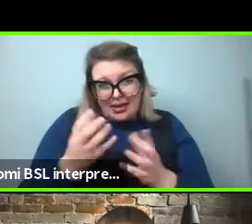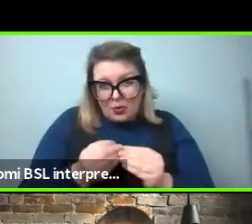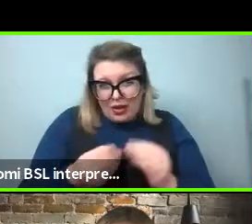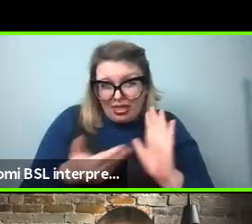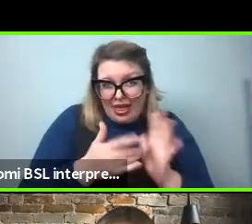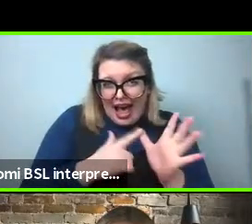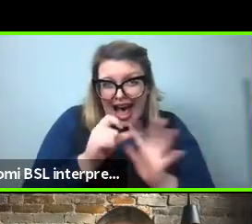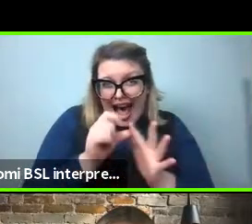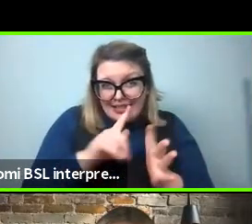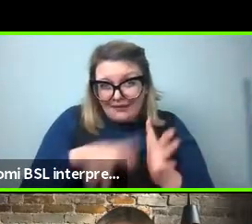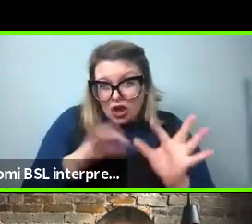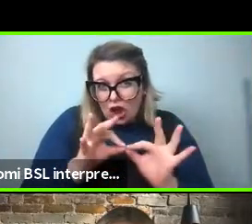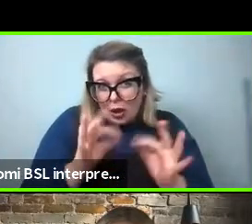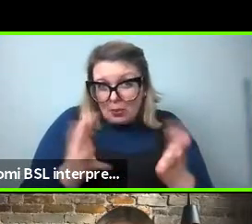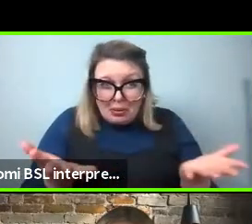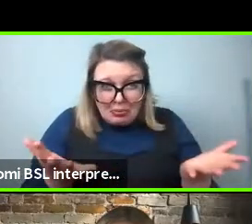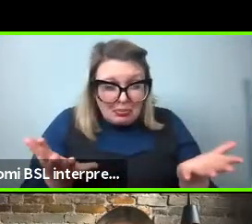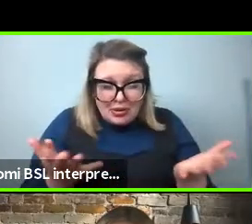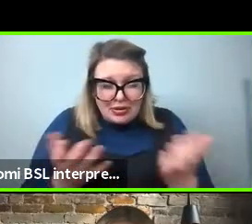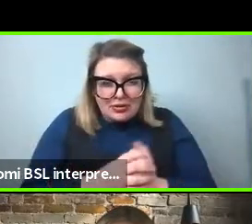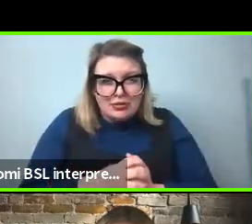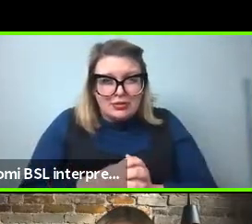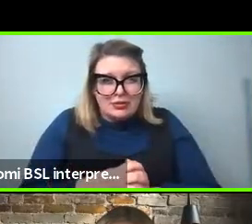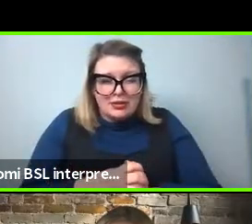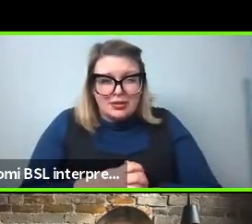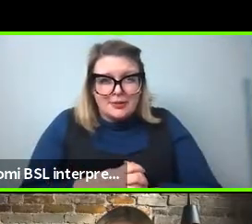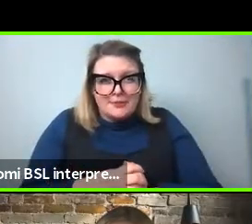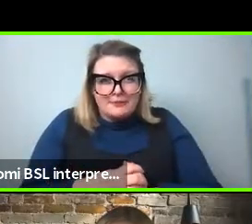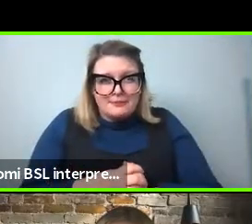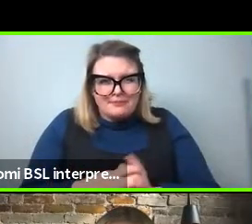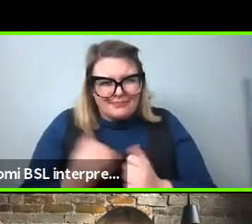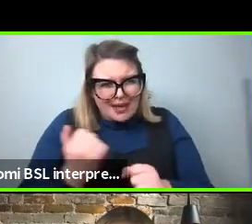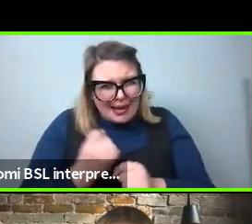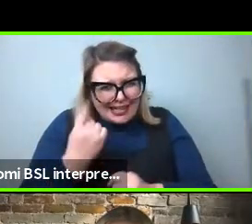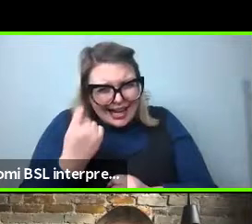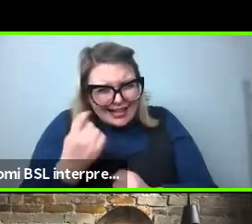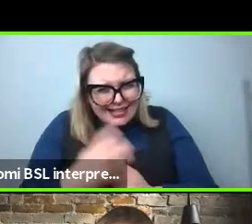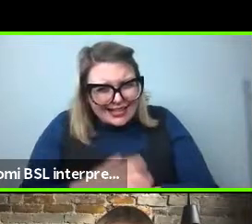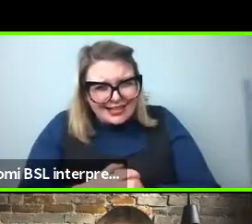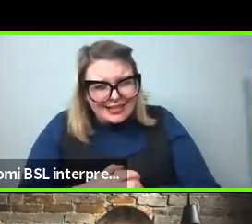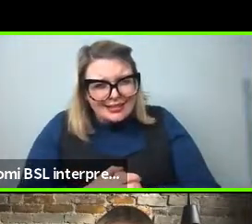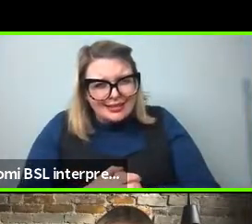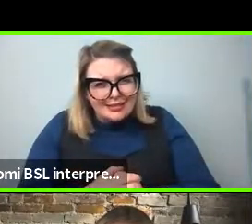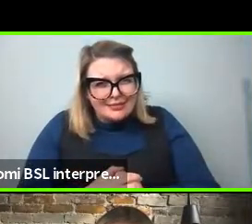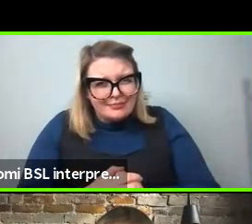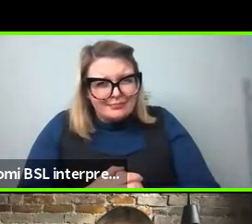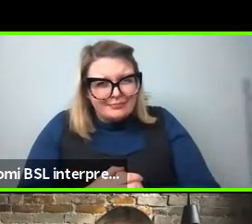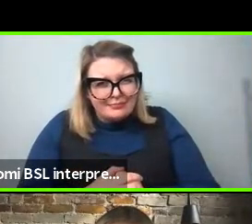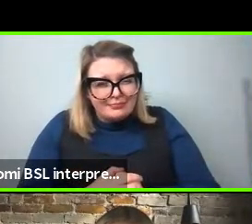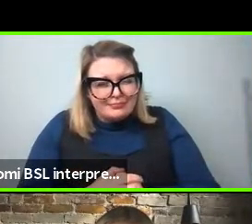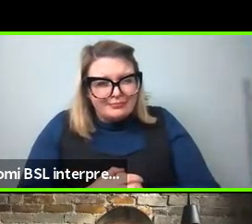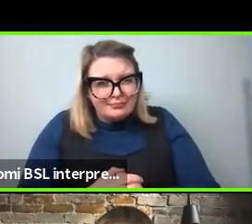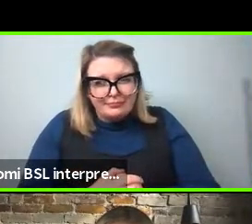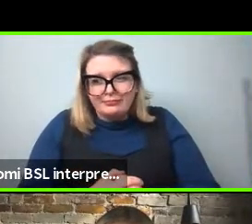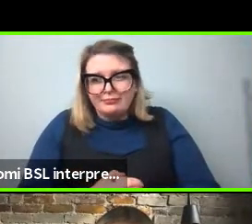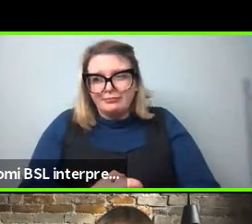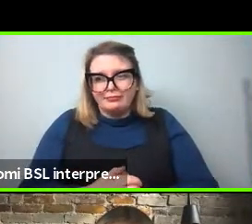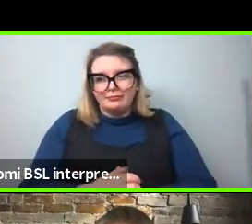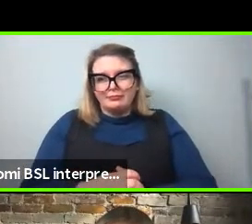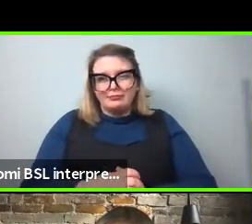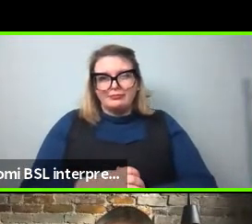and then you wouldn't be able to have that parse. Does that make sense? I'm sure it does.